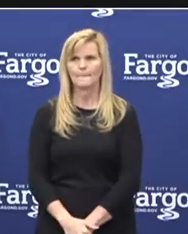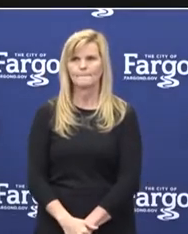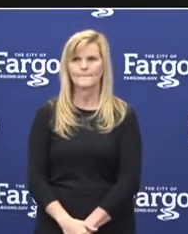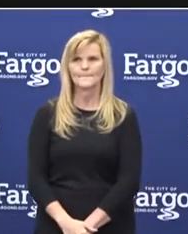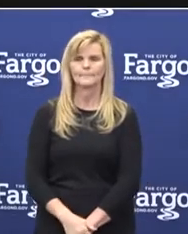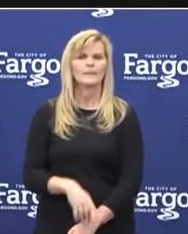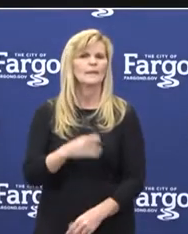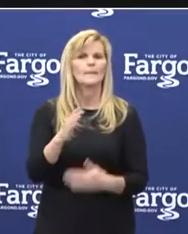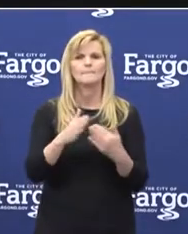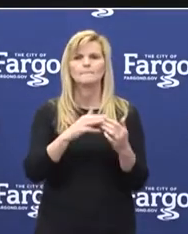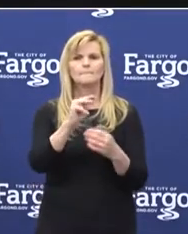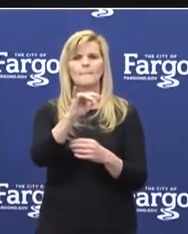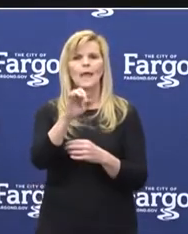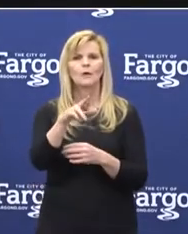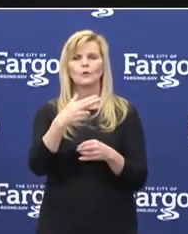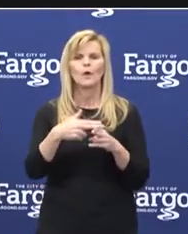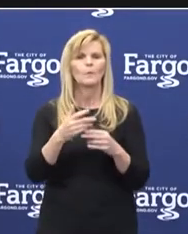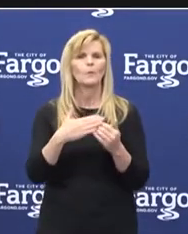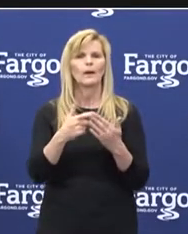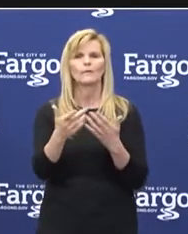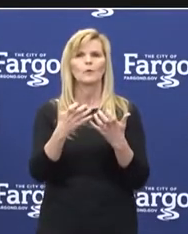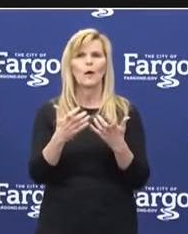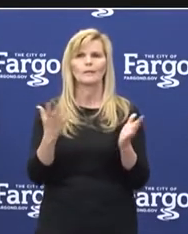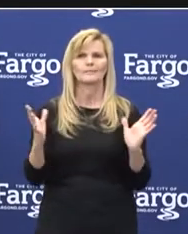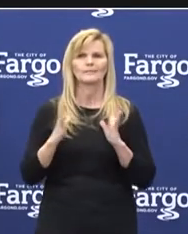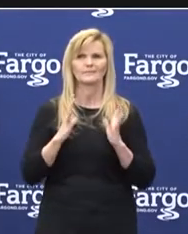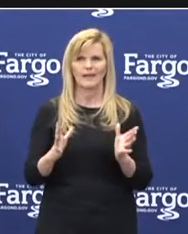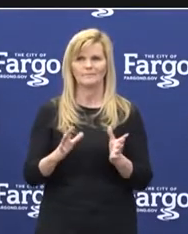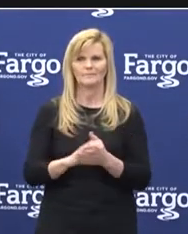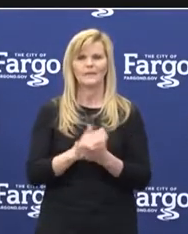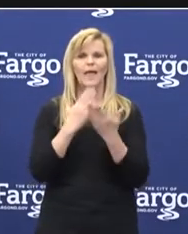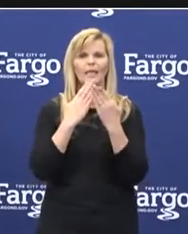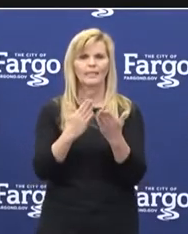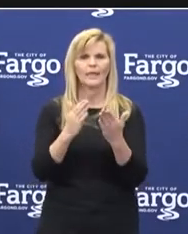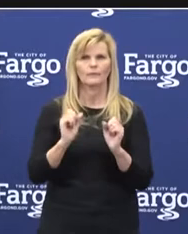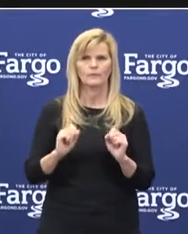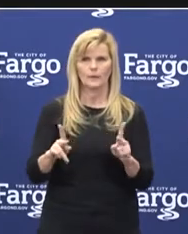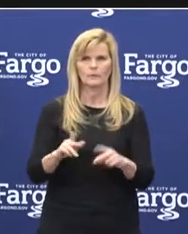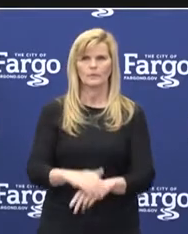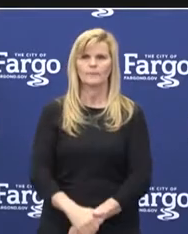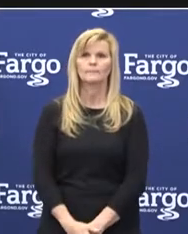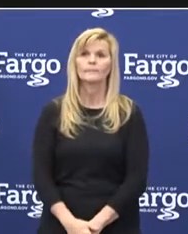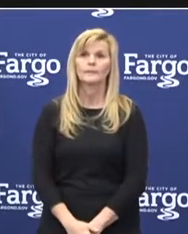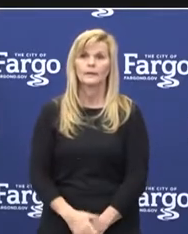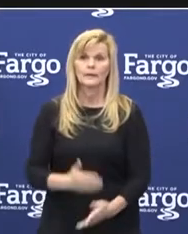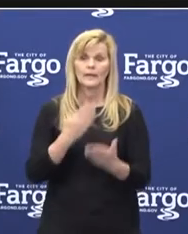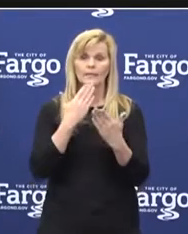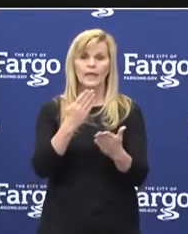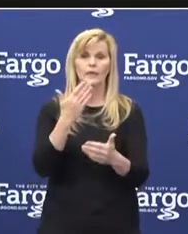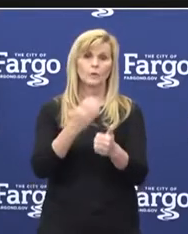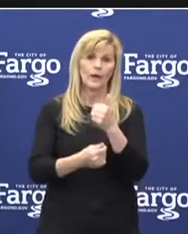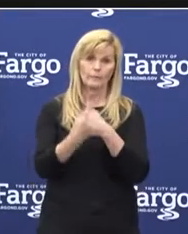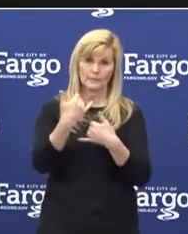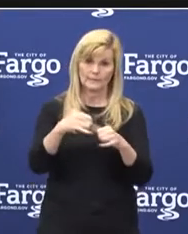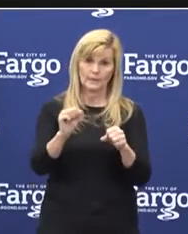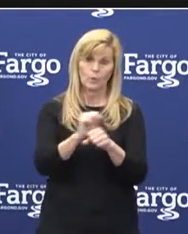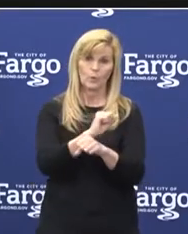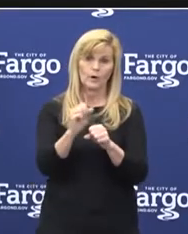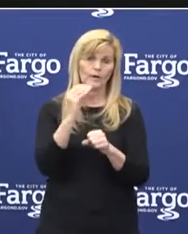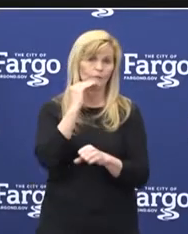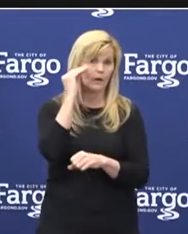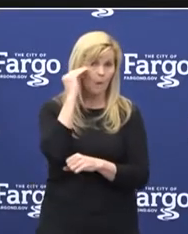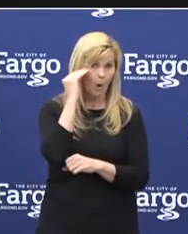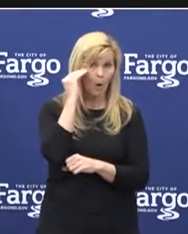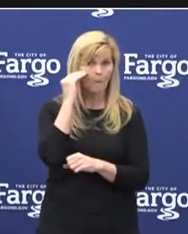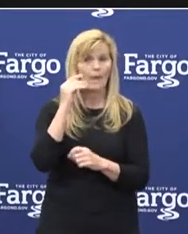Mayor, you can call me whenever you like. It all works. Thank you for the opportunity. Thank you to everyone still working from home and socially distancing when you're out